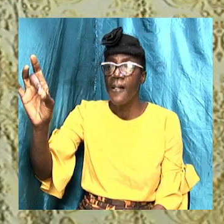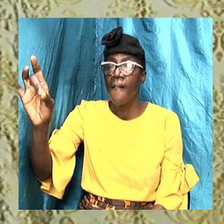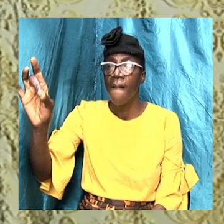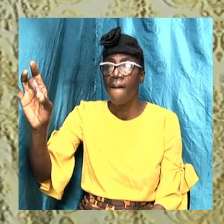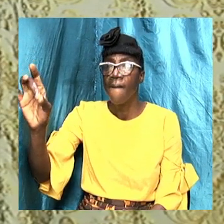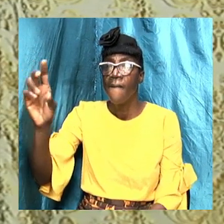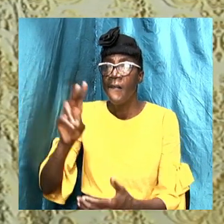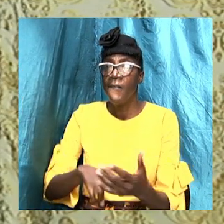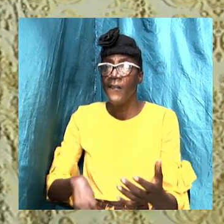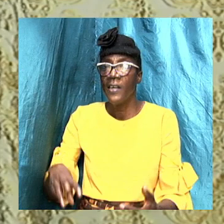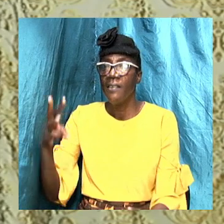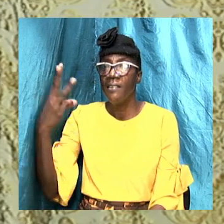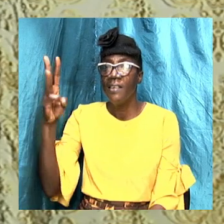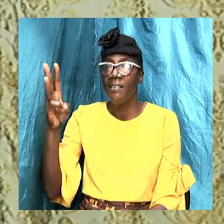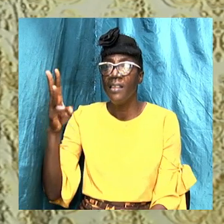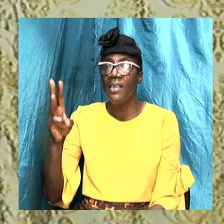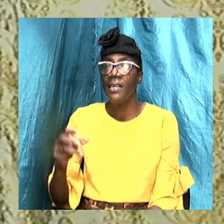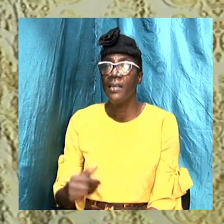and verse 16